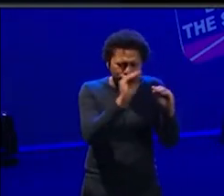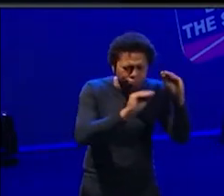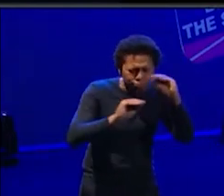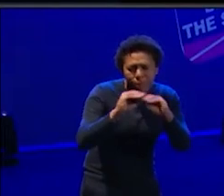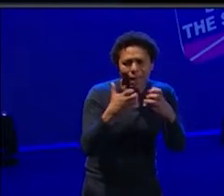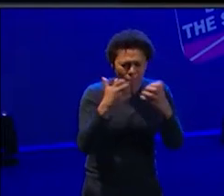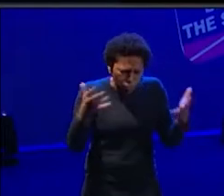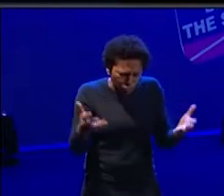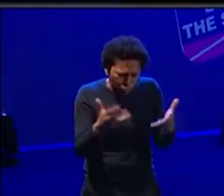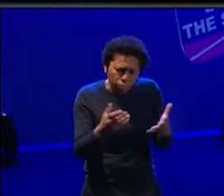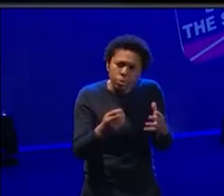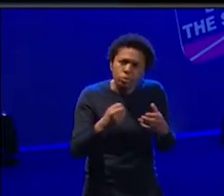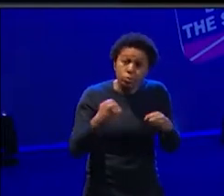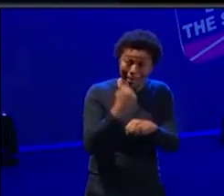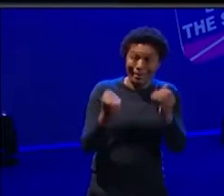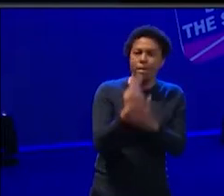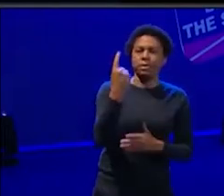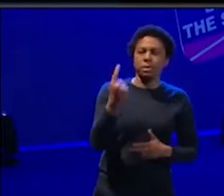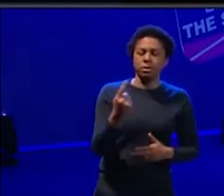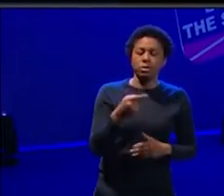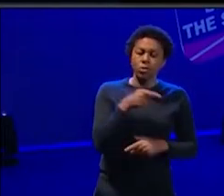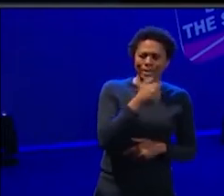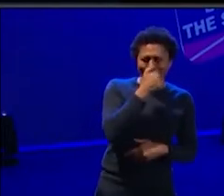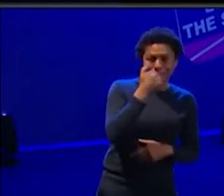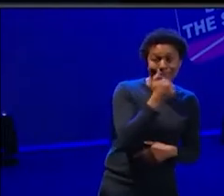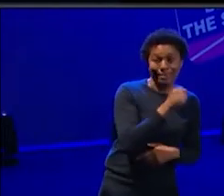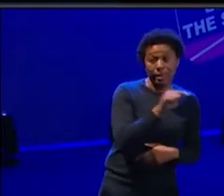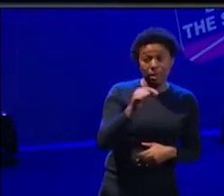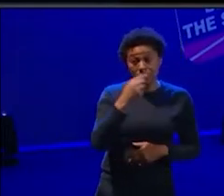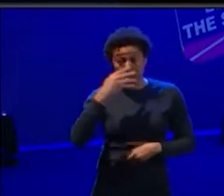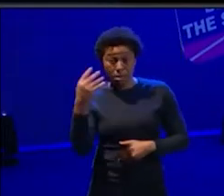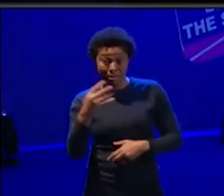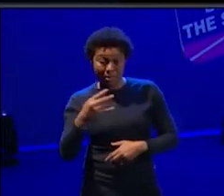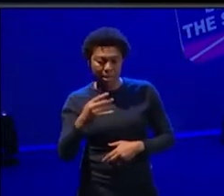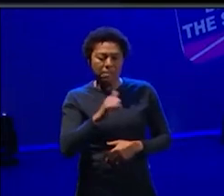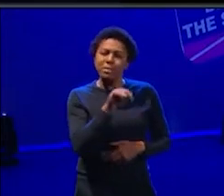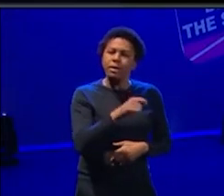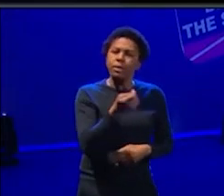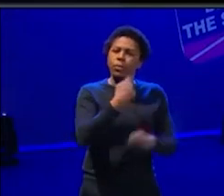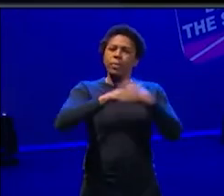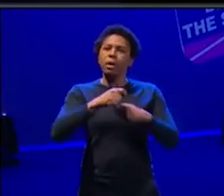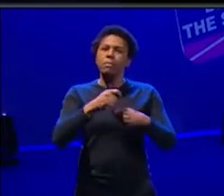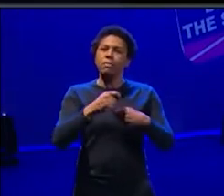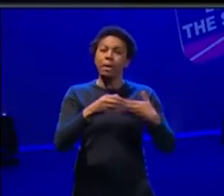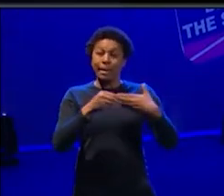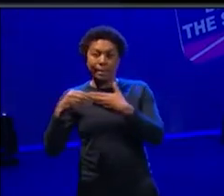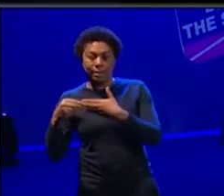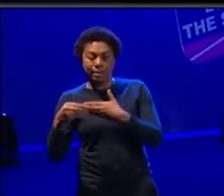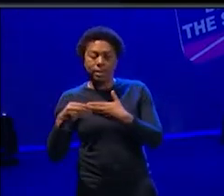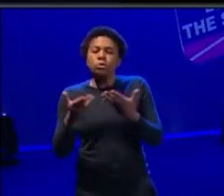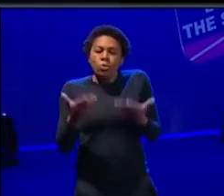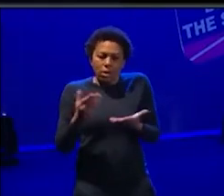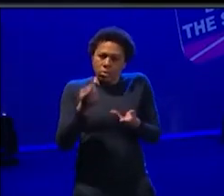of those things is meant to be at 16 to 19 in young leaders and then going on to young mentors and going, okay, now you're getting paid for the advice of that.